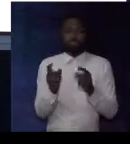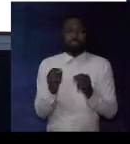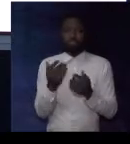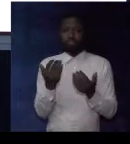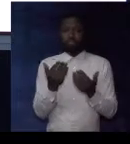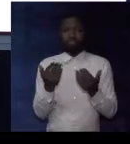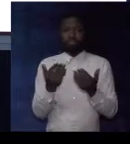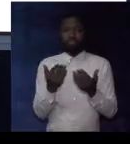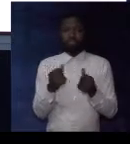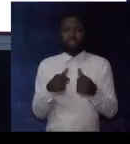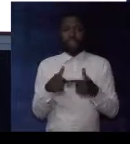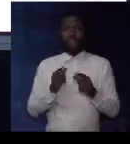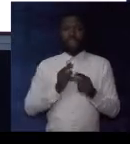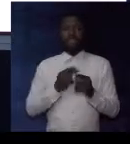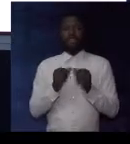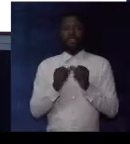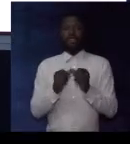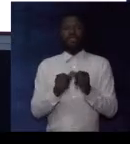Let's move on.